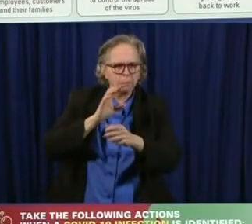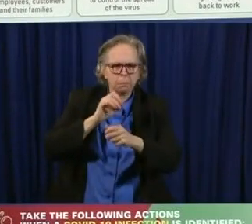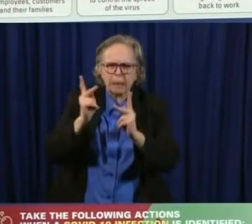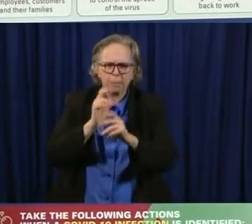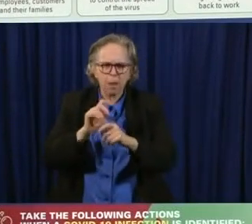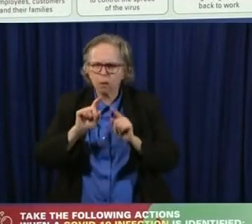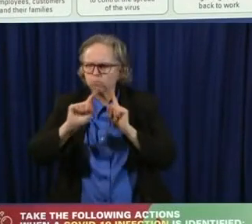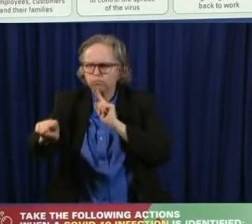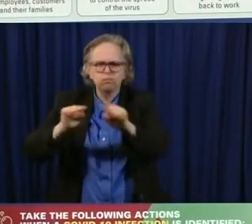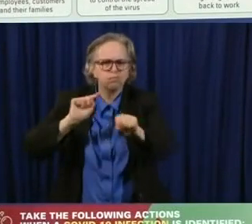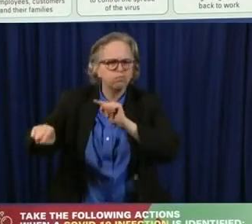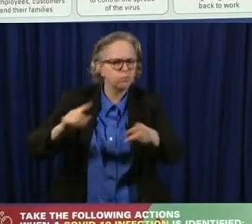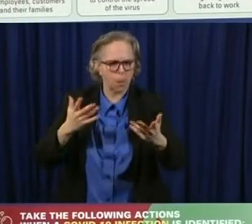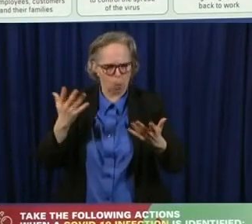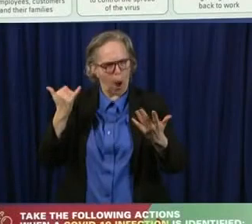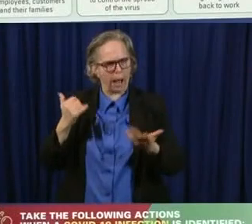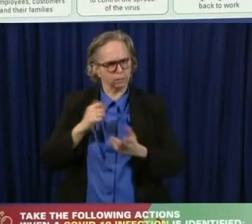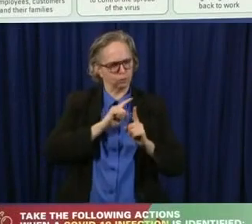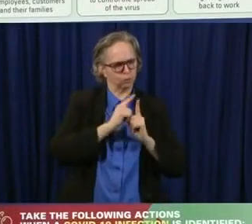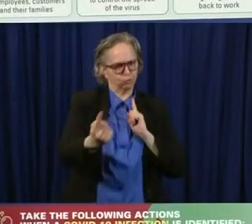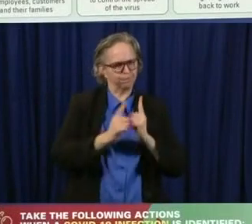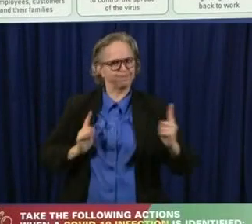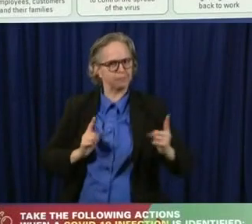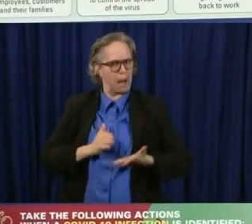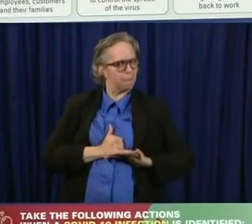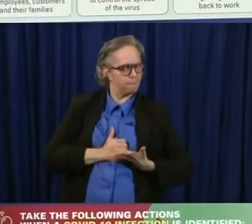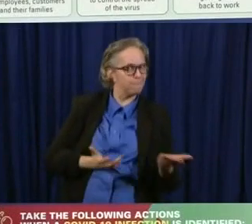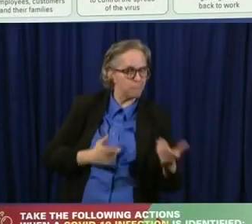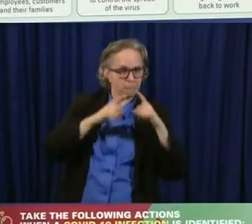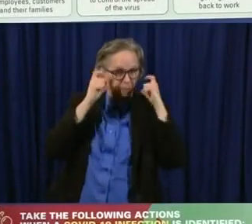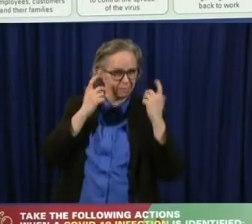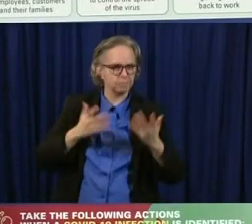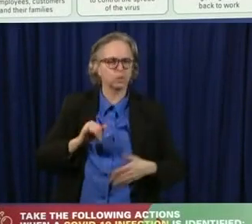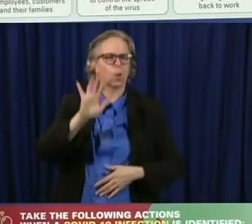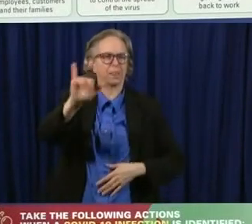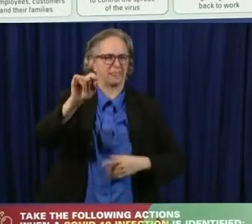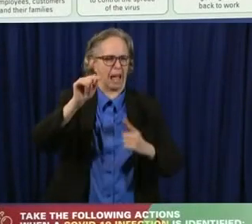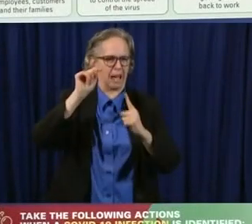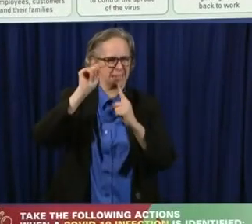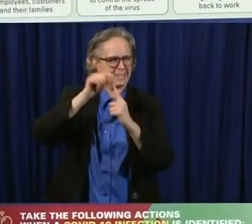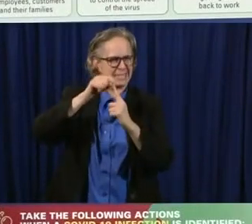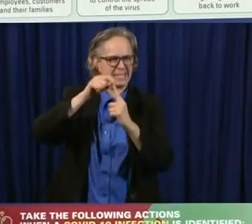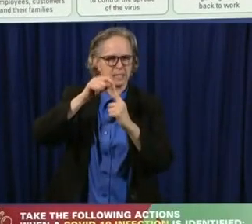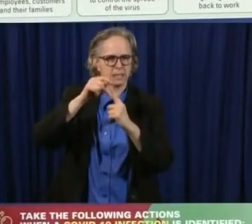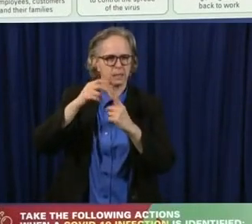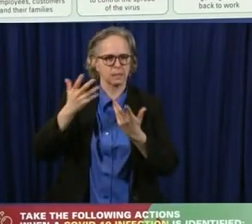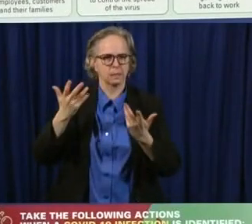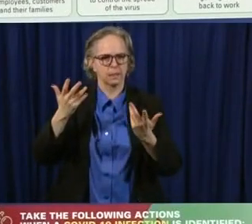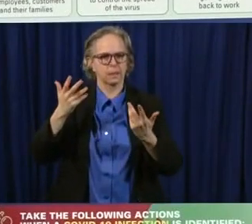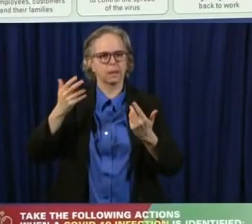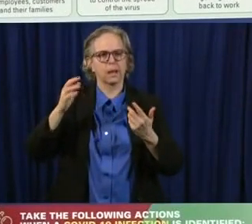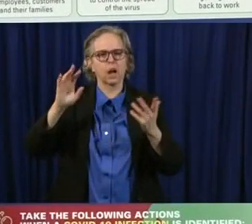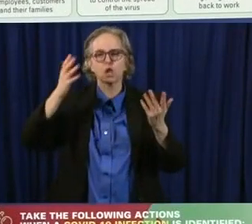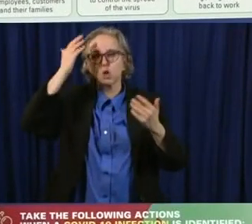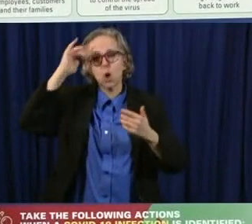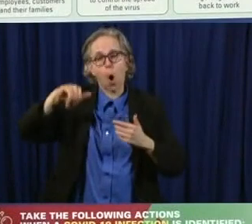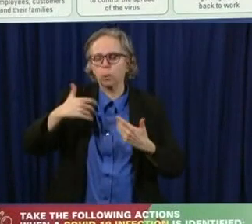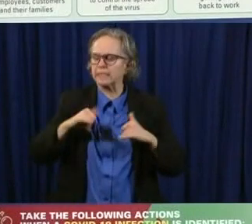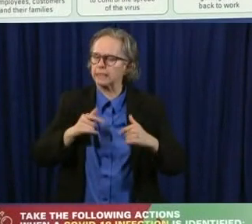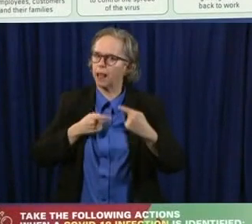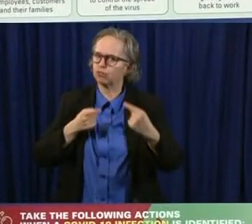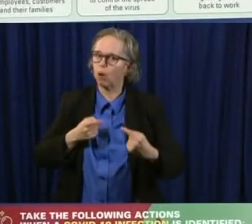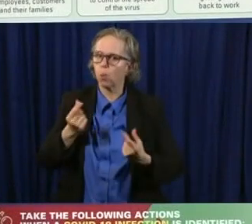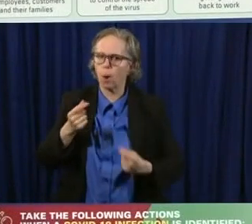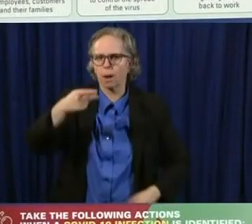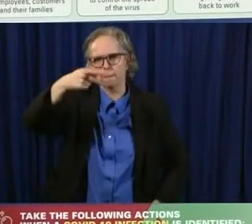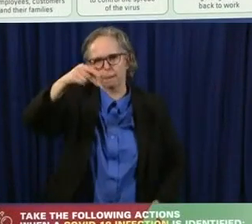Uh, one area that is still not quite where we want it is personal protection. Uh, it's coming. Uh, we've